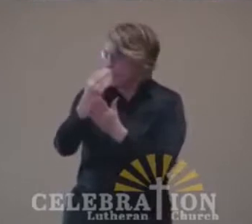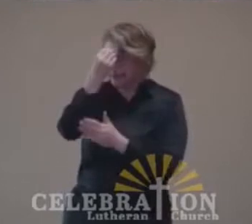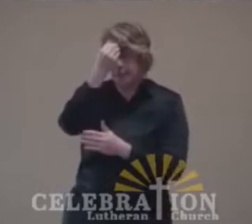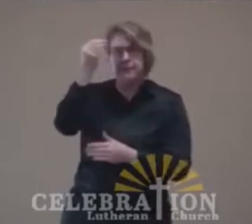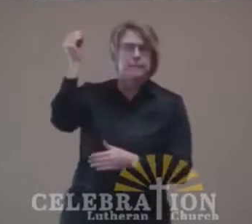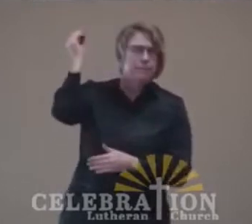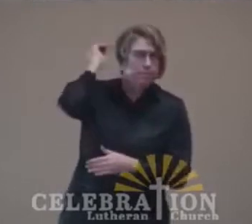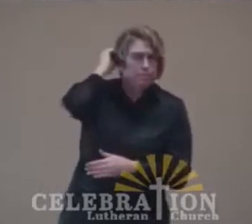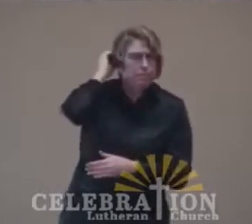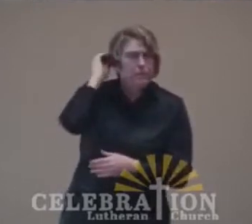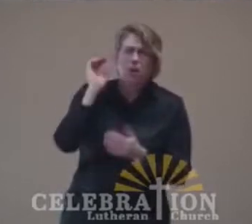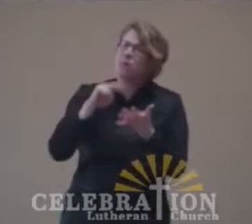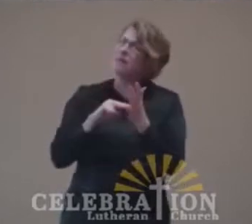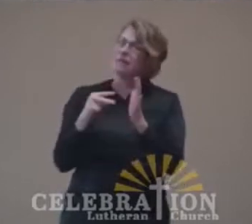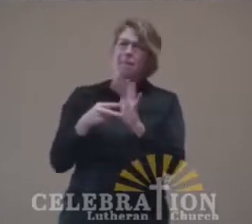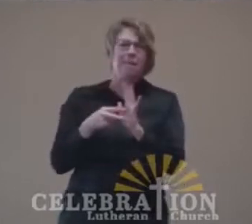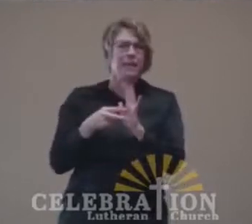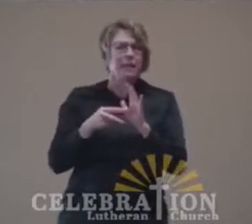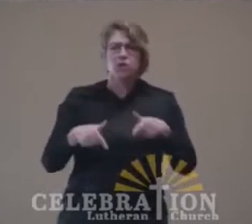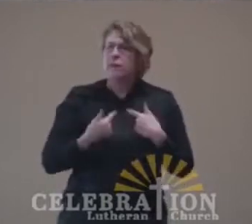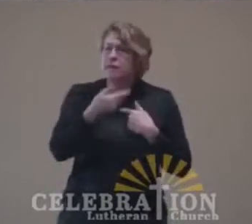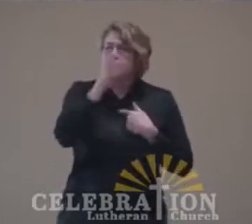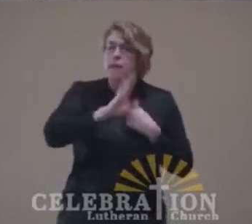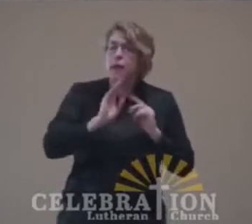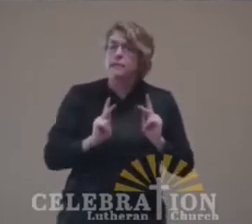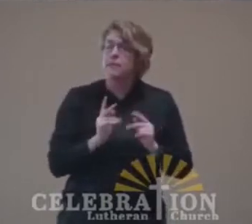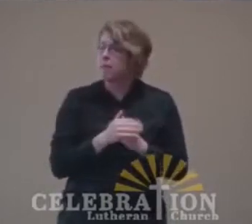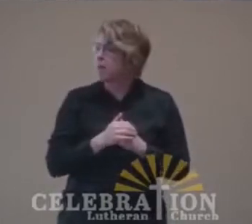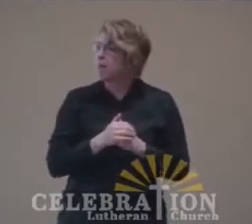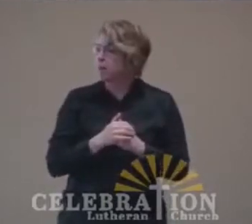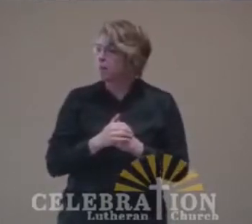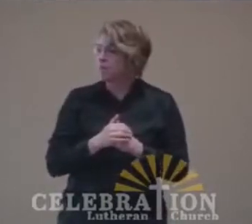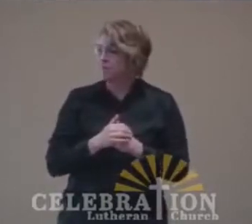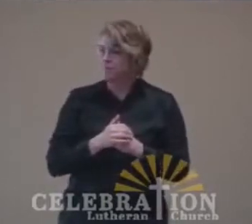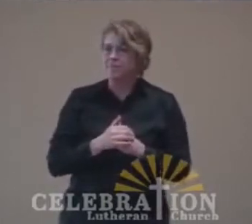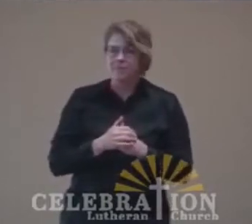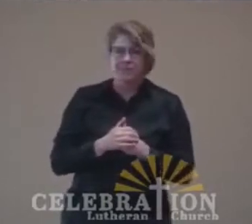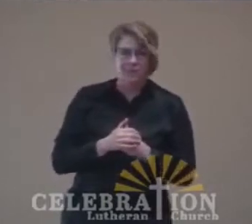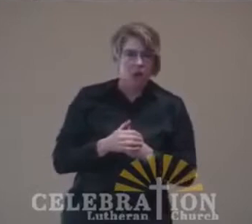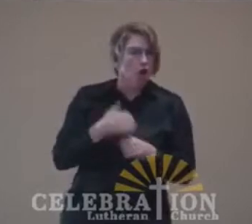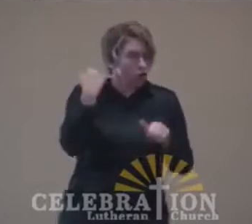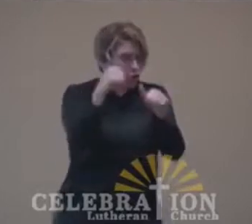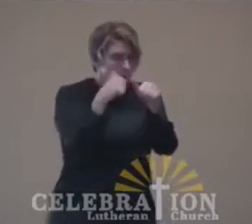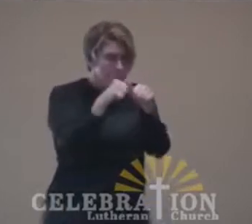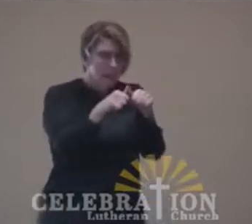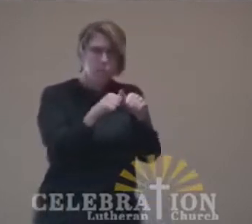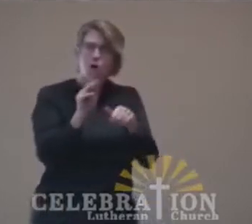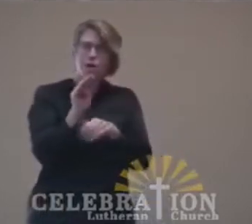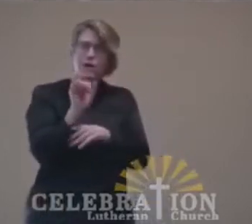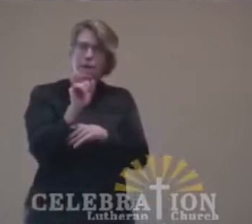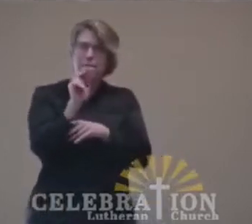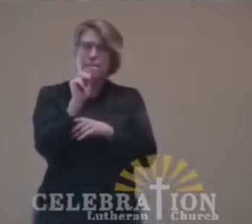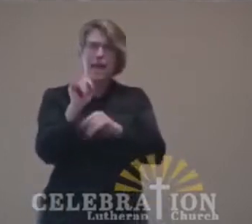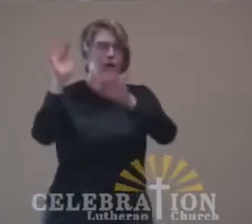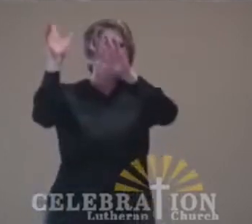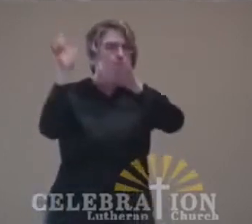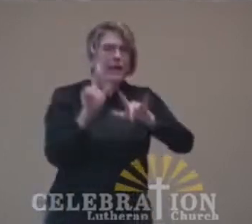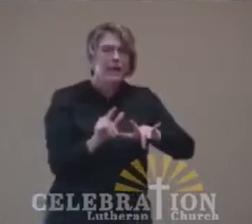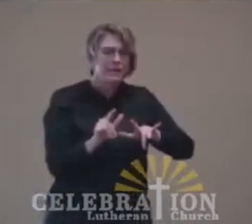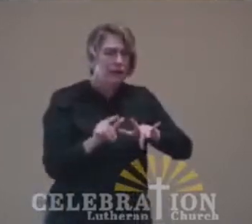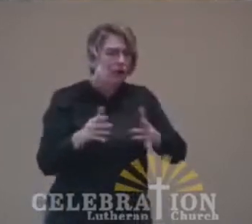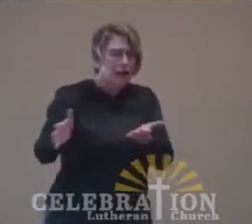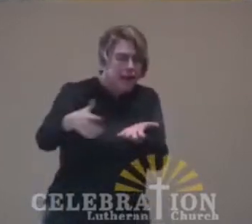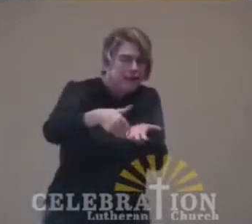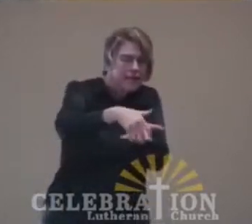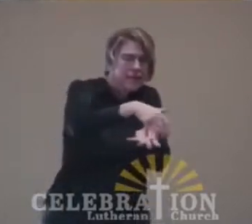means to live as God's people. And God rains down manna from heaven to sustain them each day, and